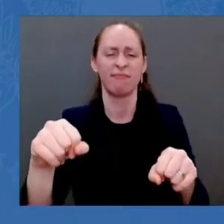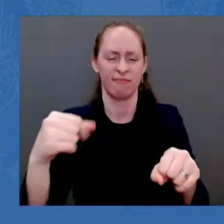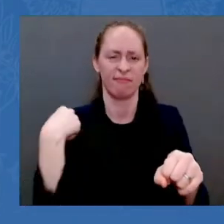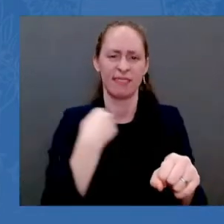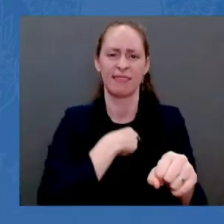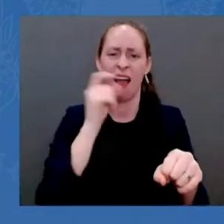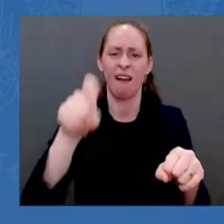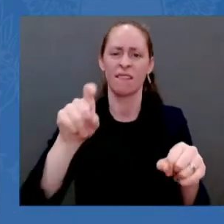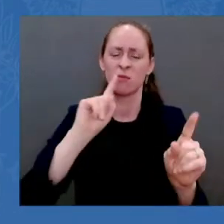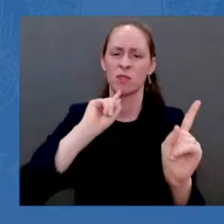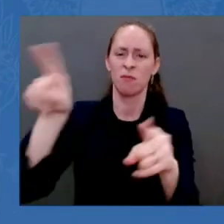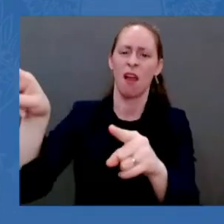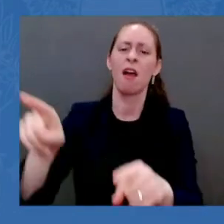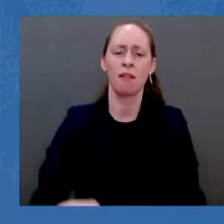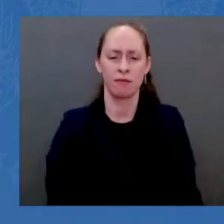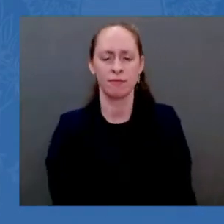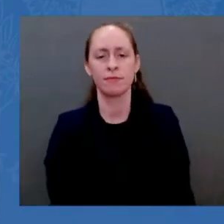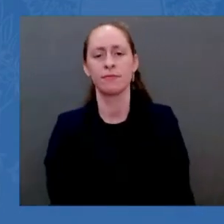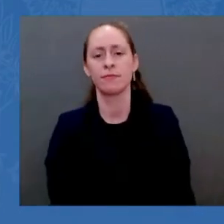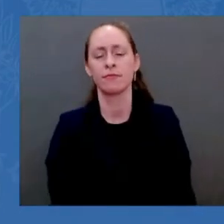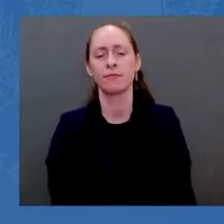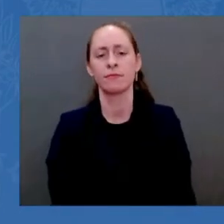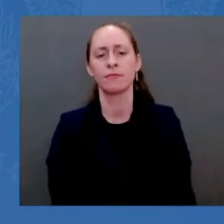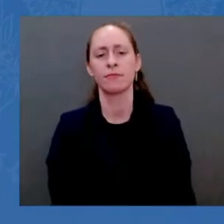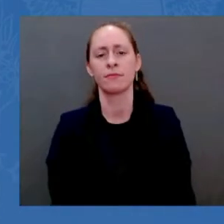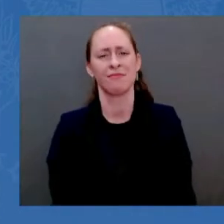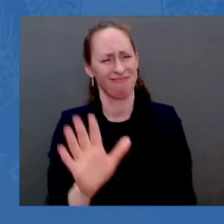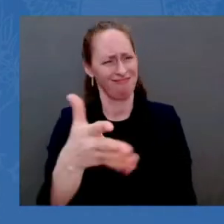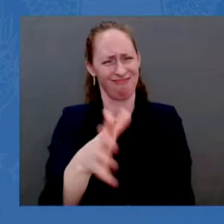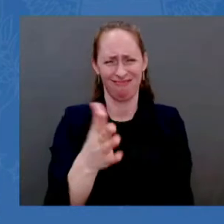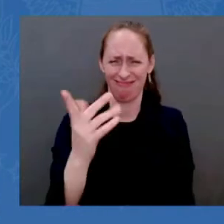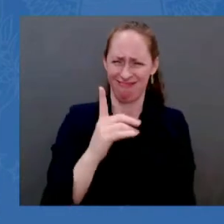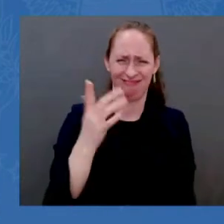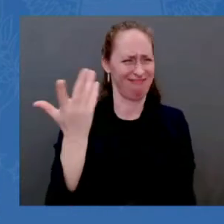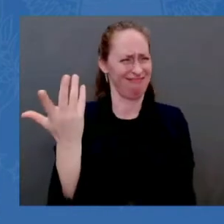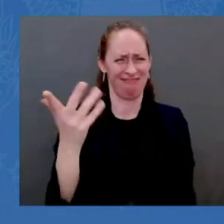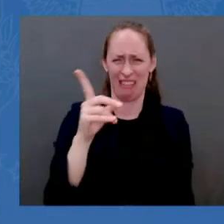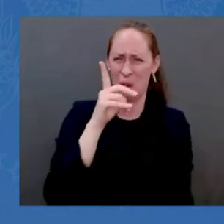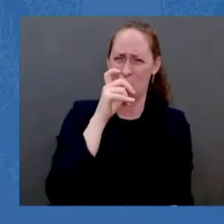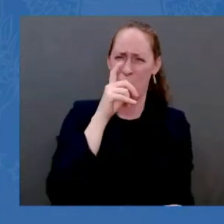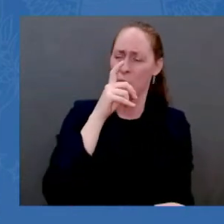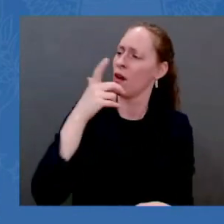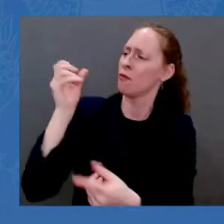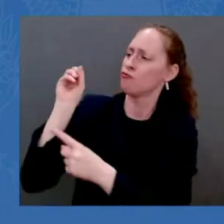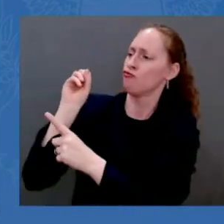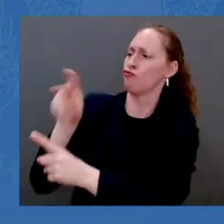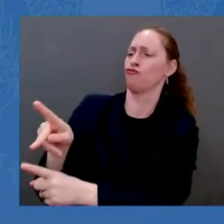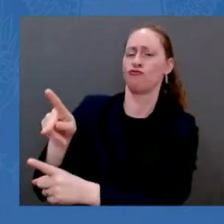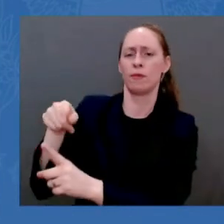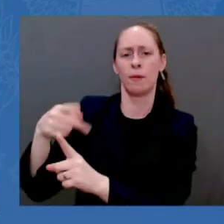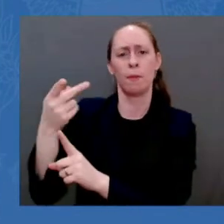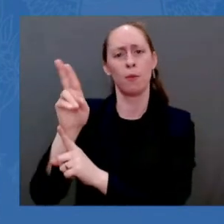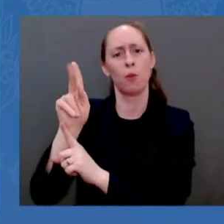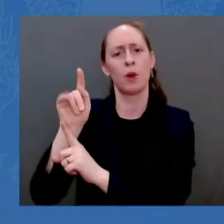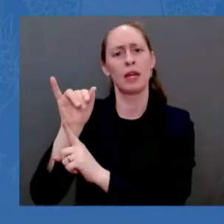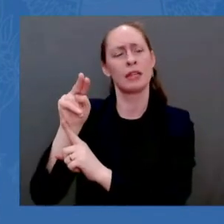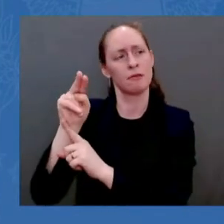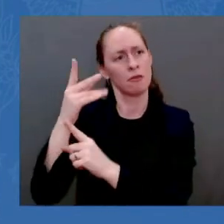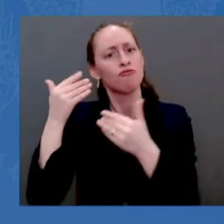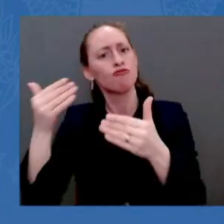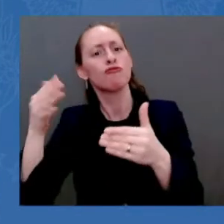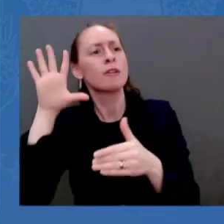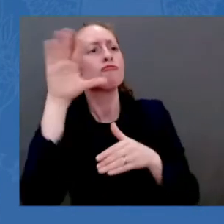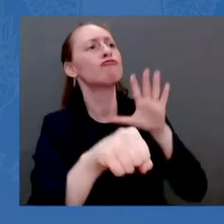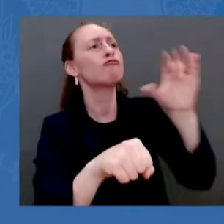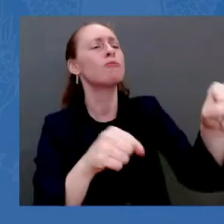new so-called countries on territory that belong to his neighbors? This is a flagrant violation of international law,